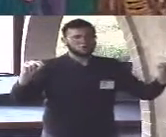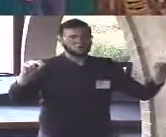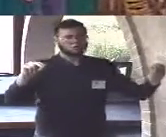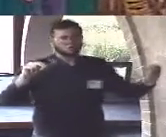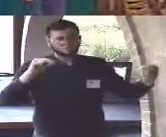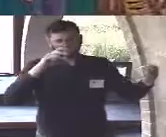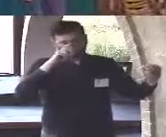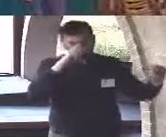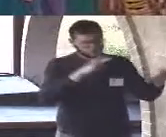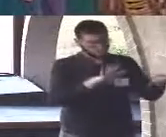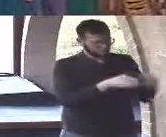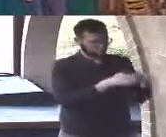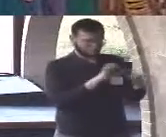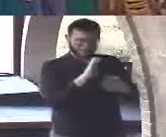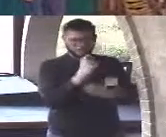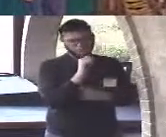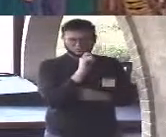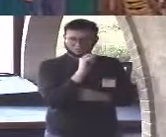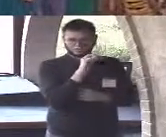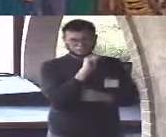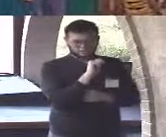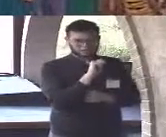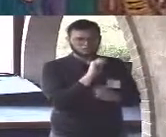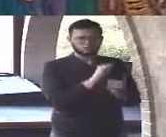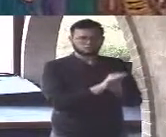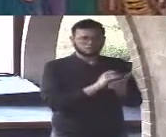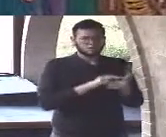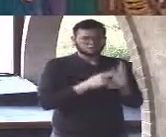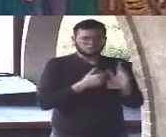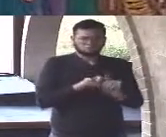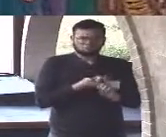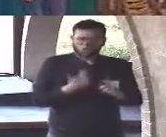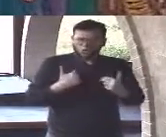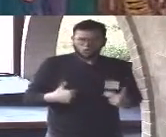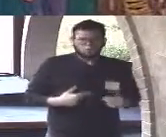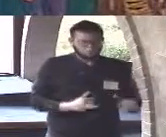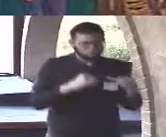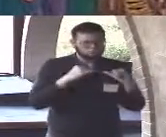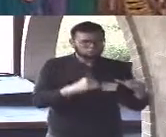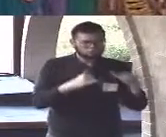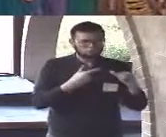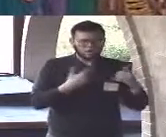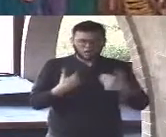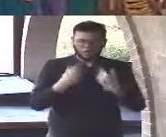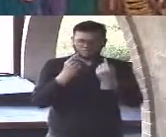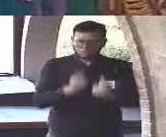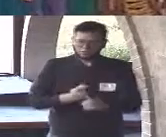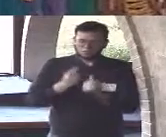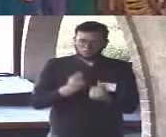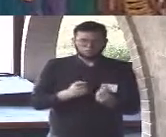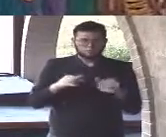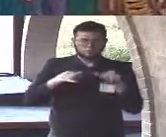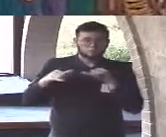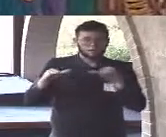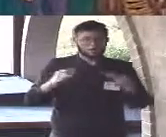basically the same hopes and fears and struggles human beings have always had